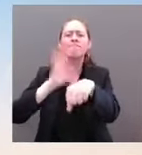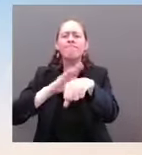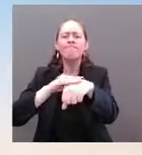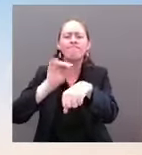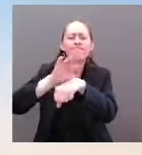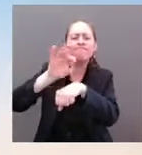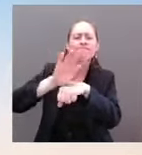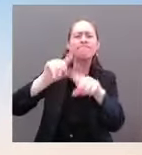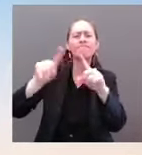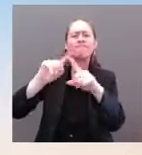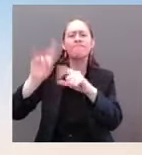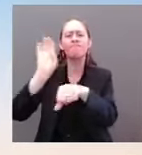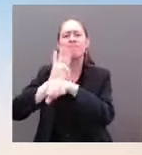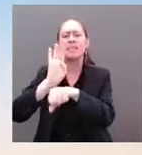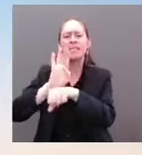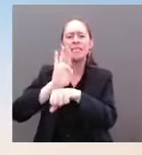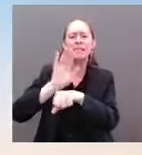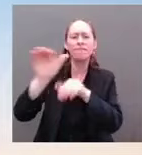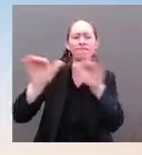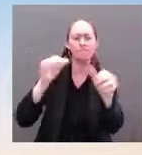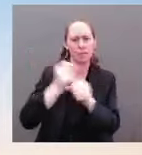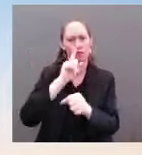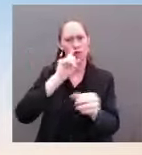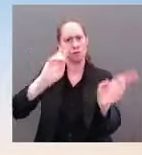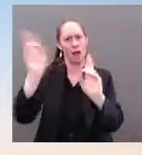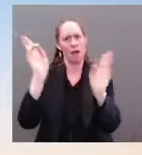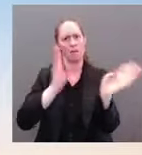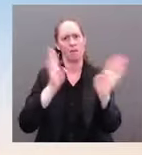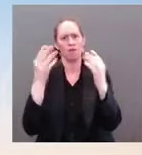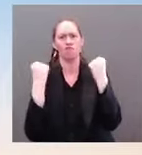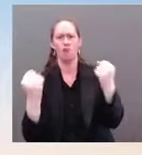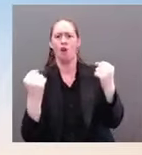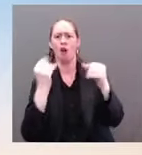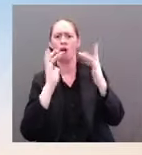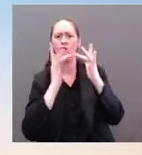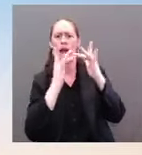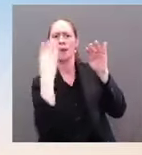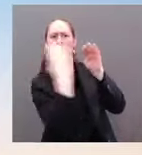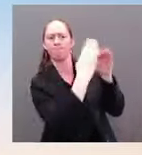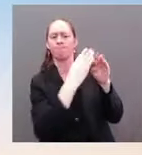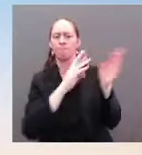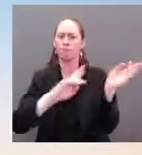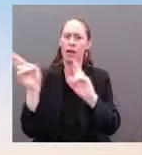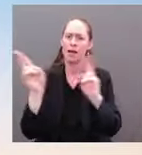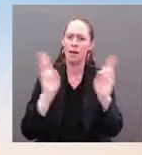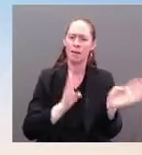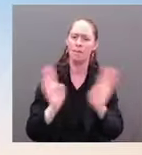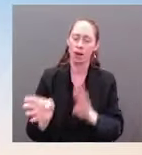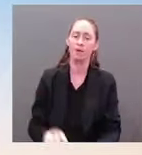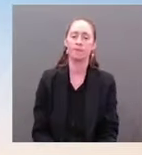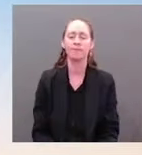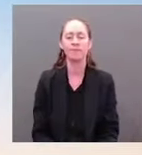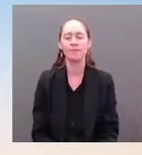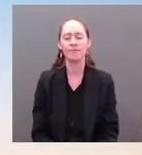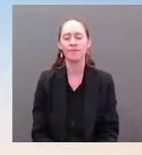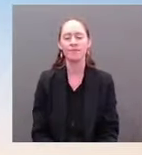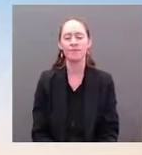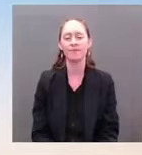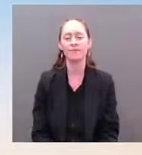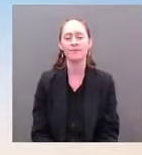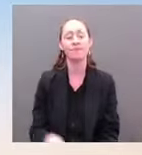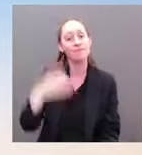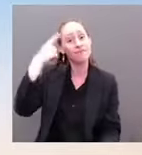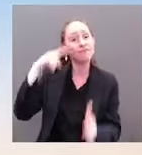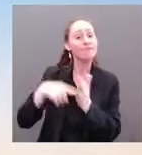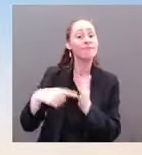For example, just last week, federal agencies convened more than 100 companies to share new cybersecurity threat information in